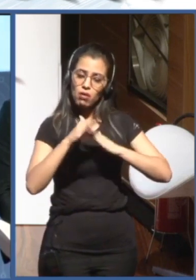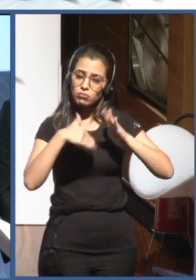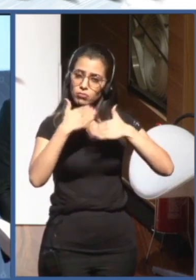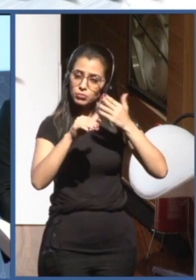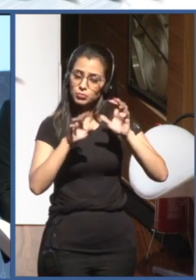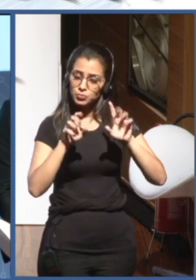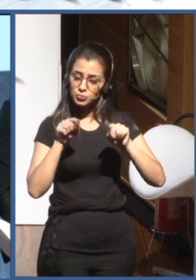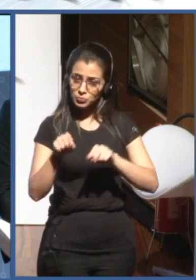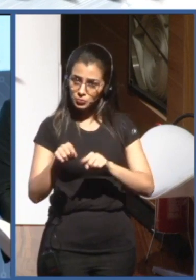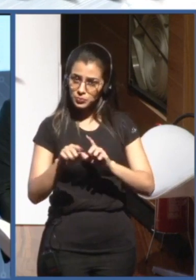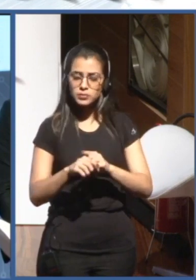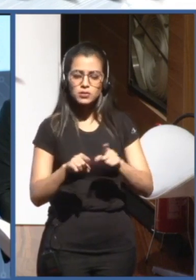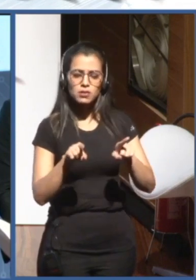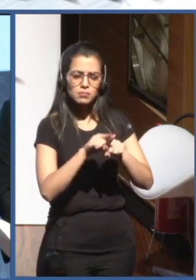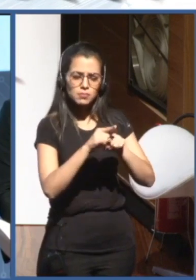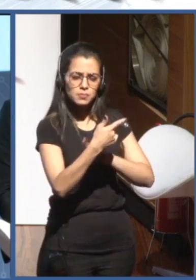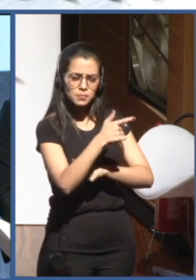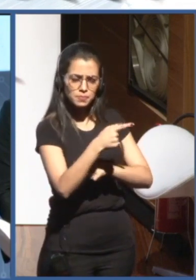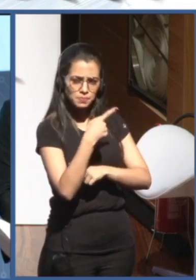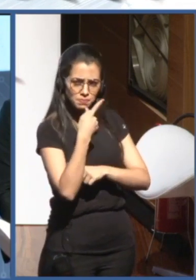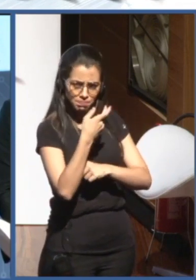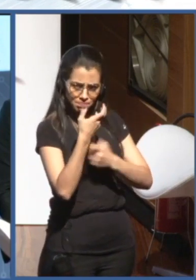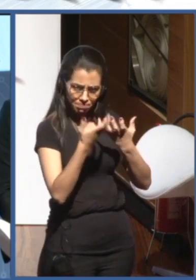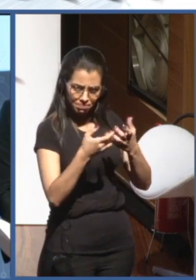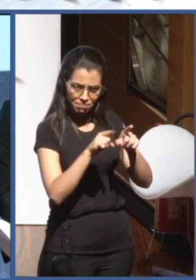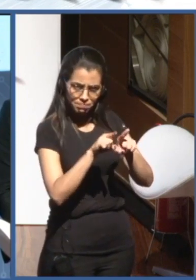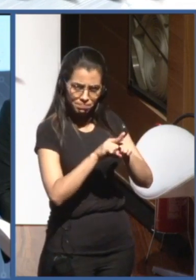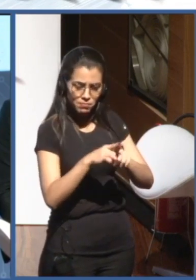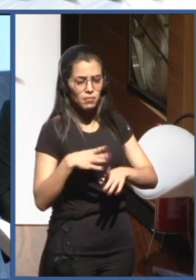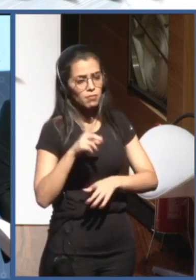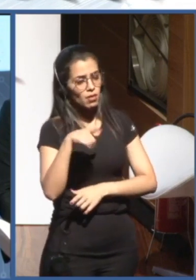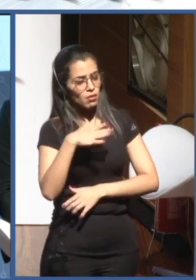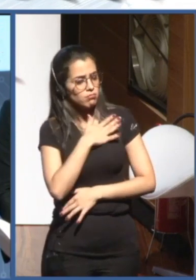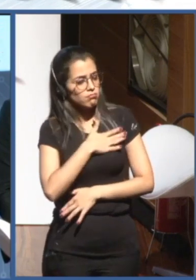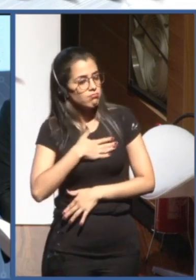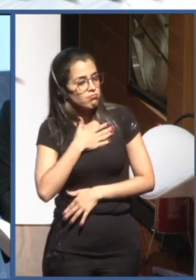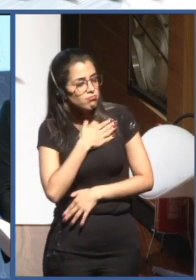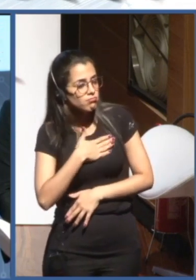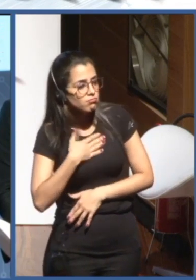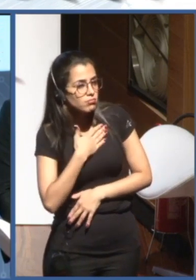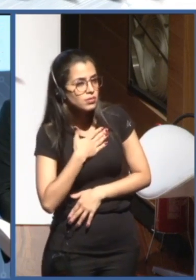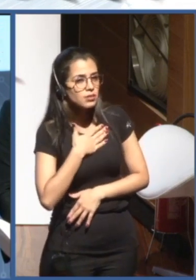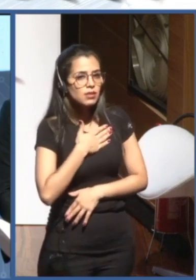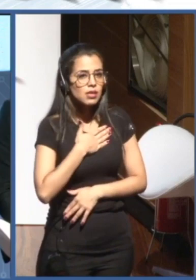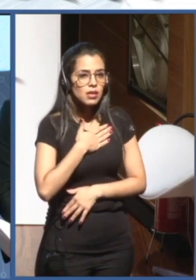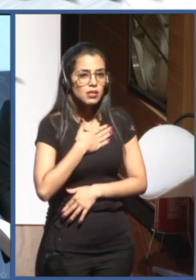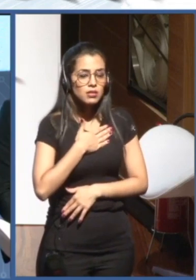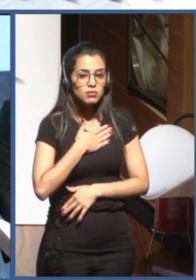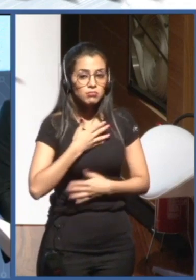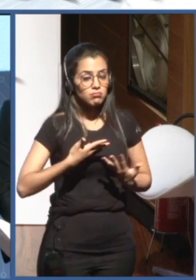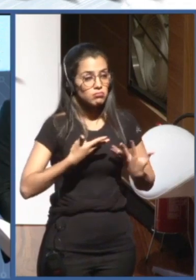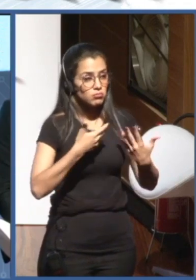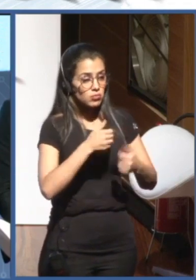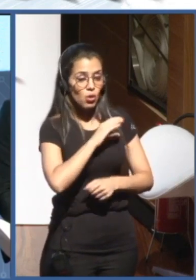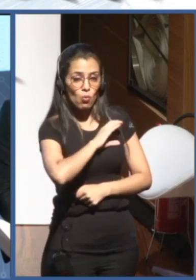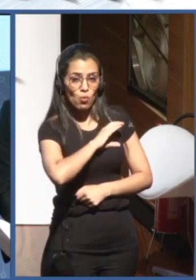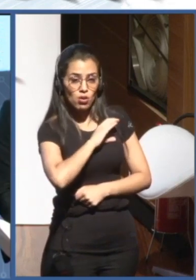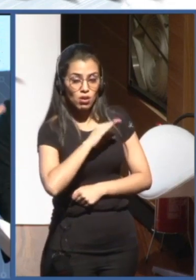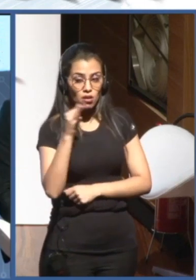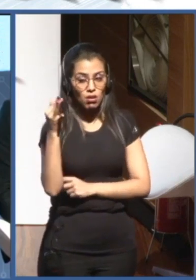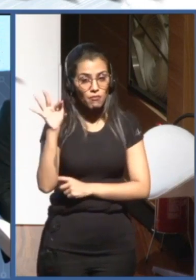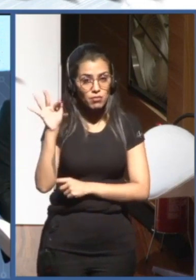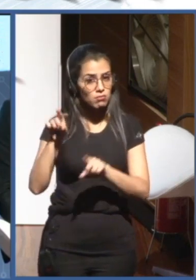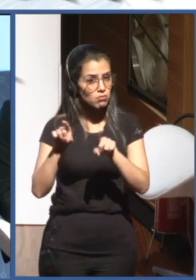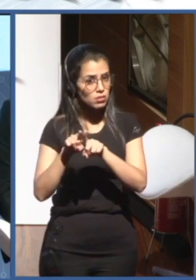is that we were very pleased to be asked by Canada and France to support the global partnership on AI. That's something that will be